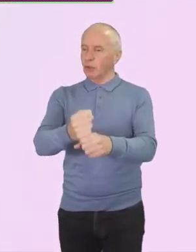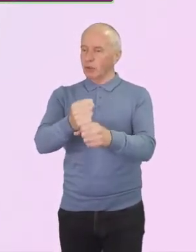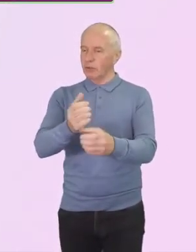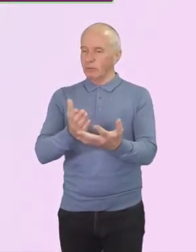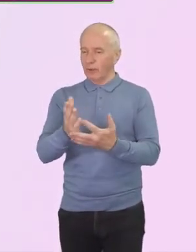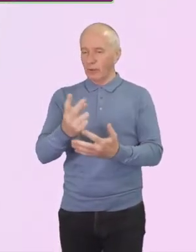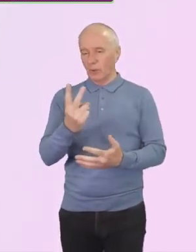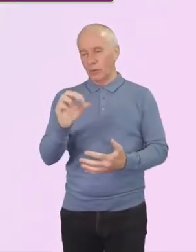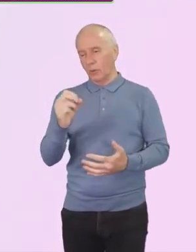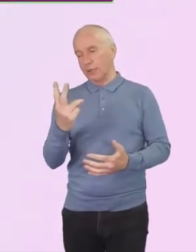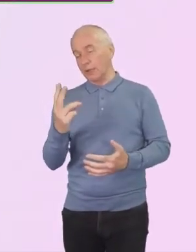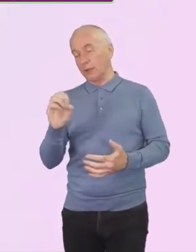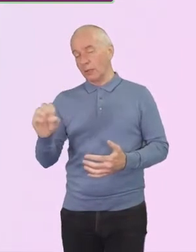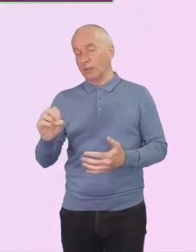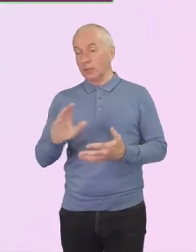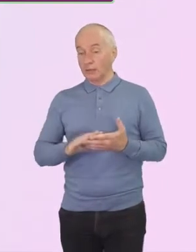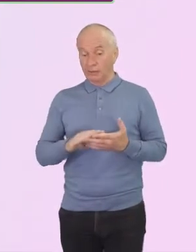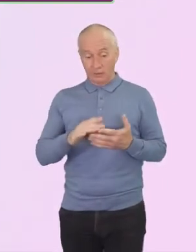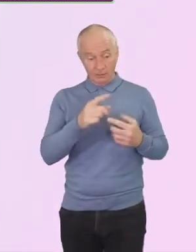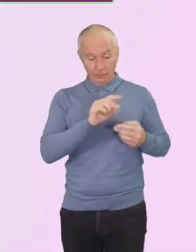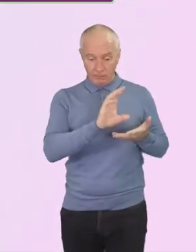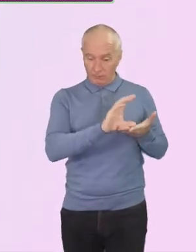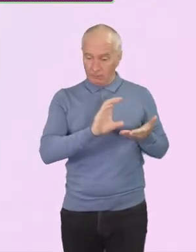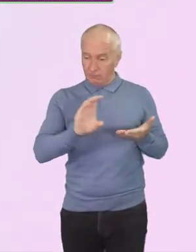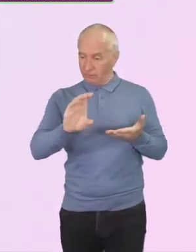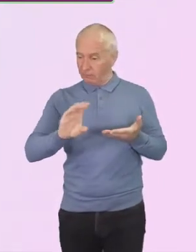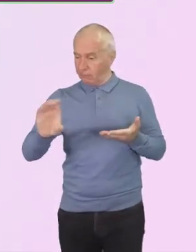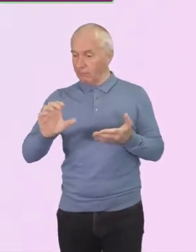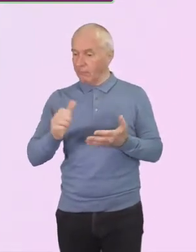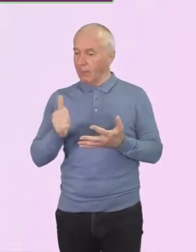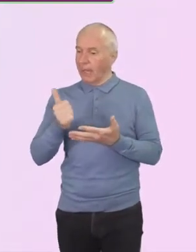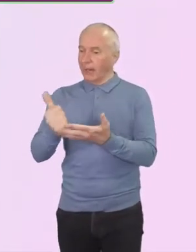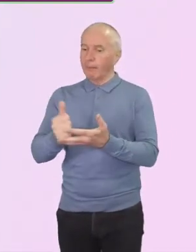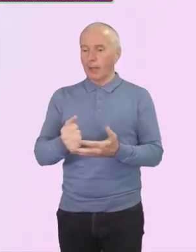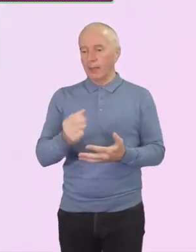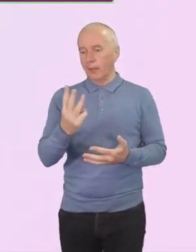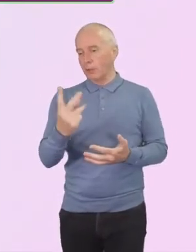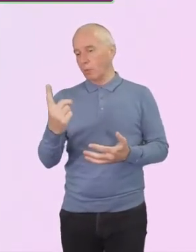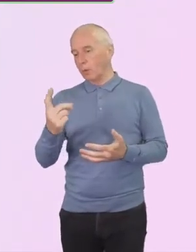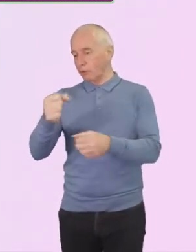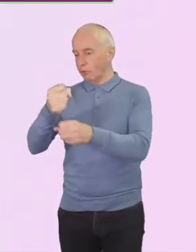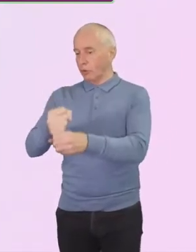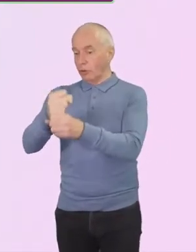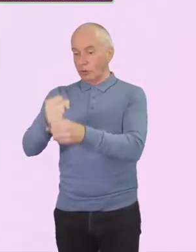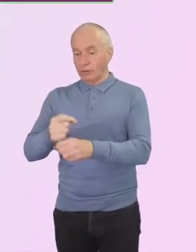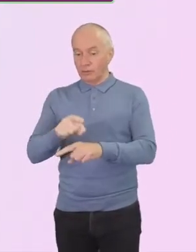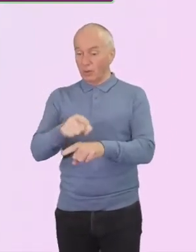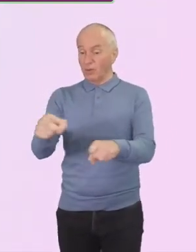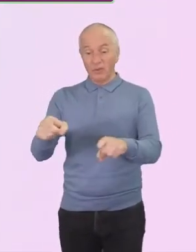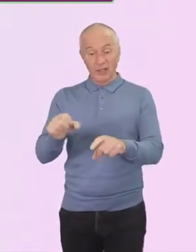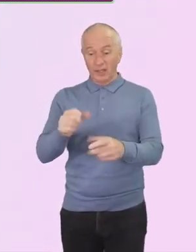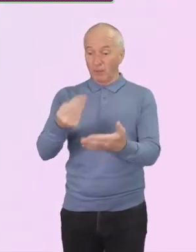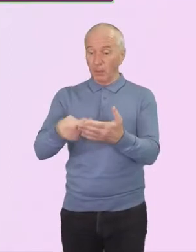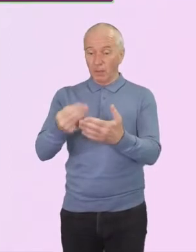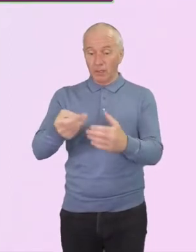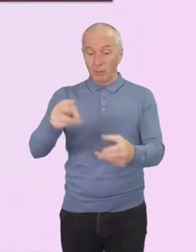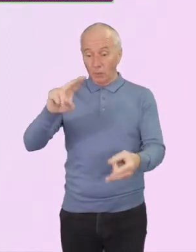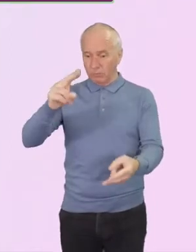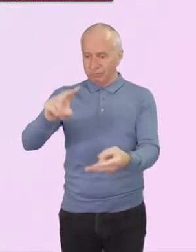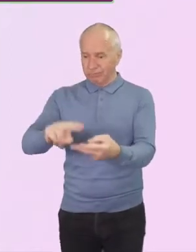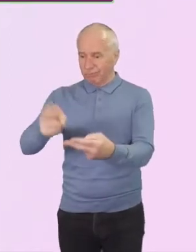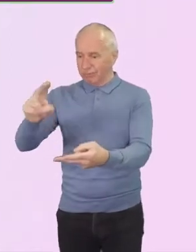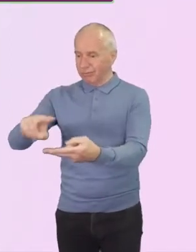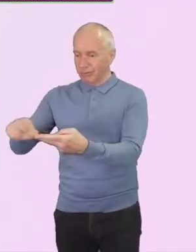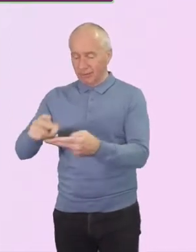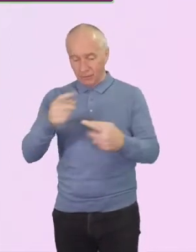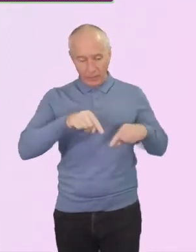to help 31 churches, which would otherwise have run out of cash. We have provided grants to all churches